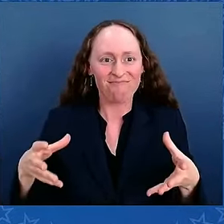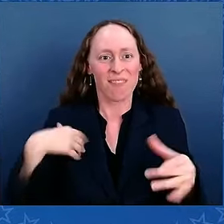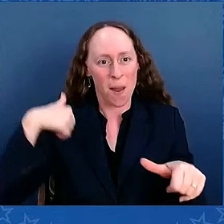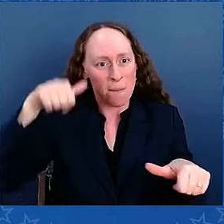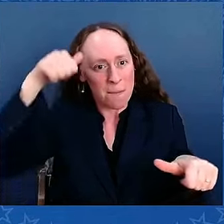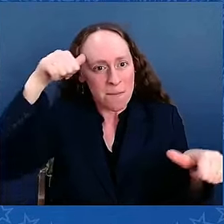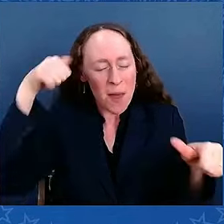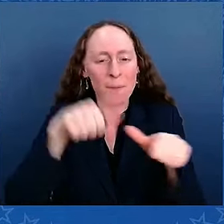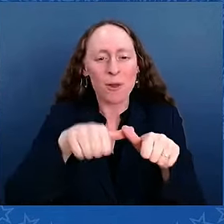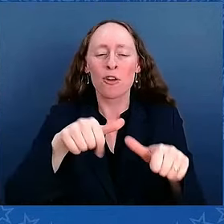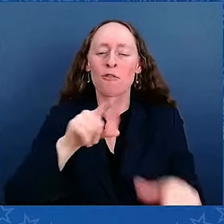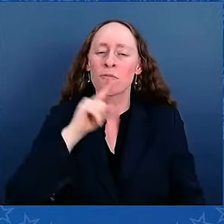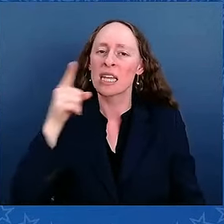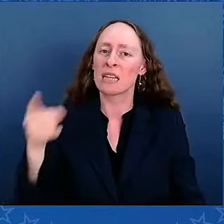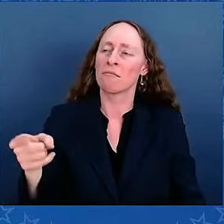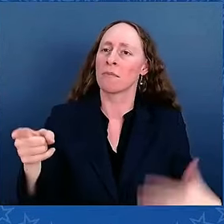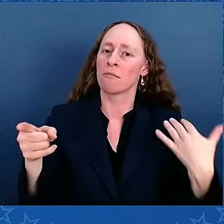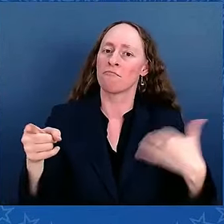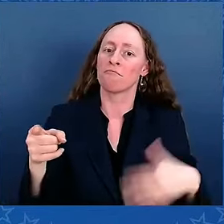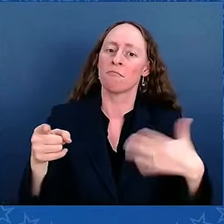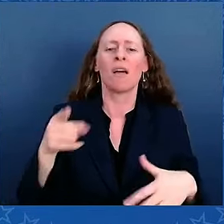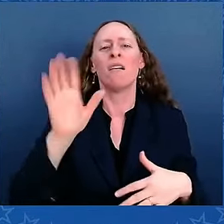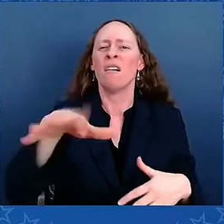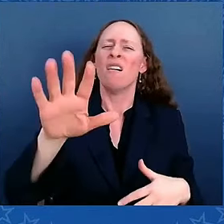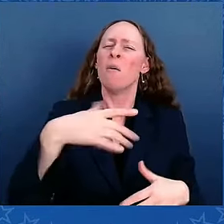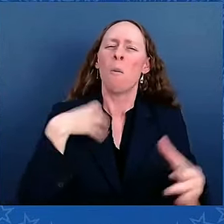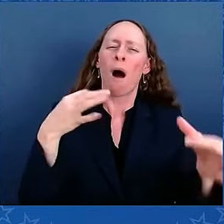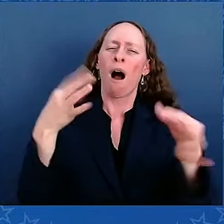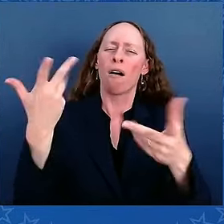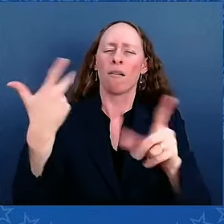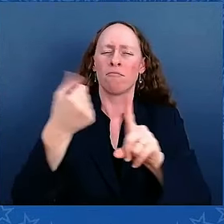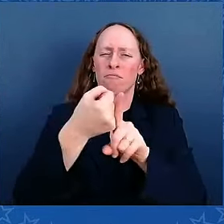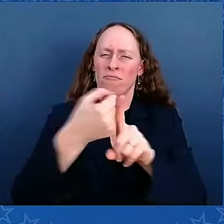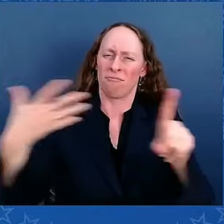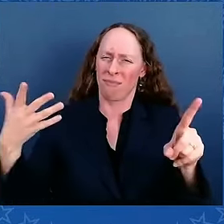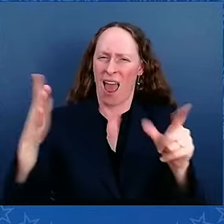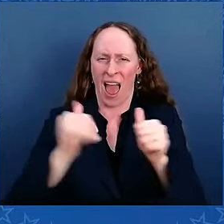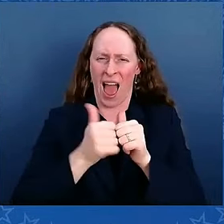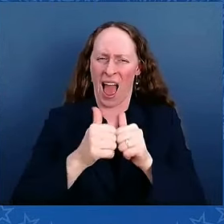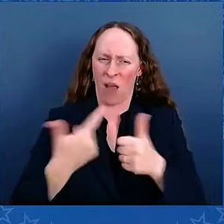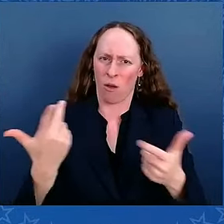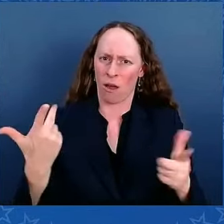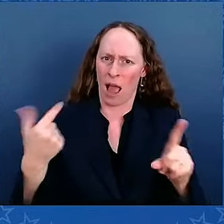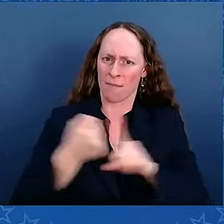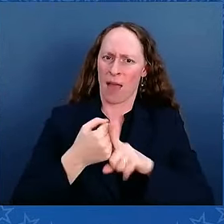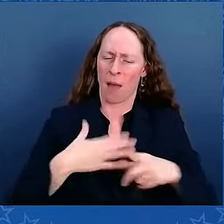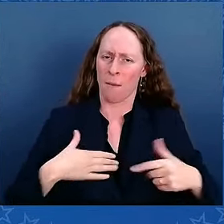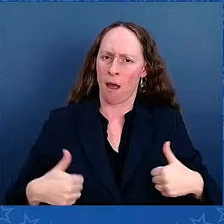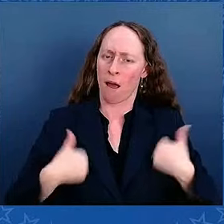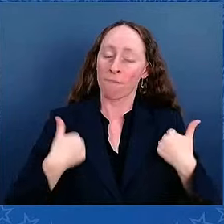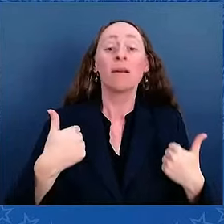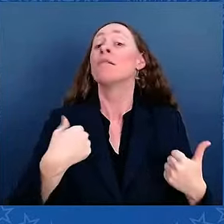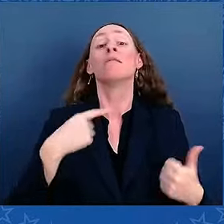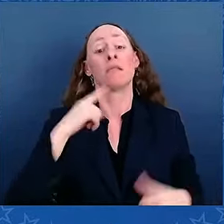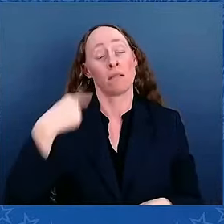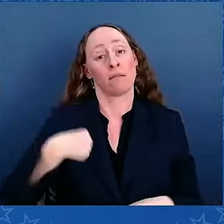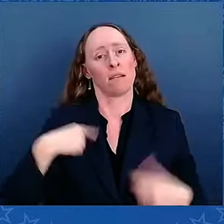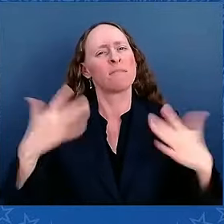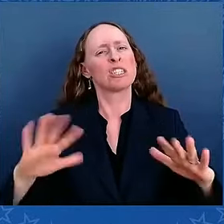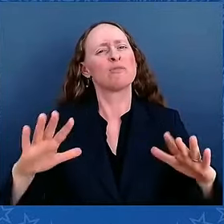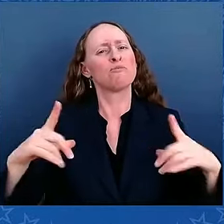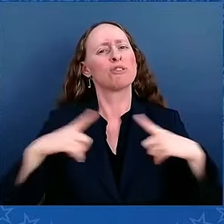after eight years of retirement and 35 years of paying into my pension as an active driver,